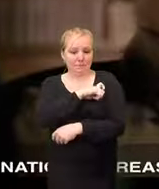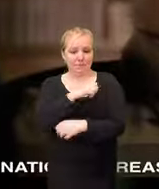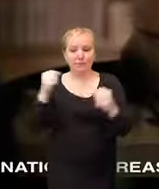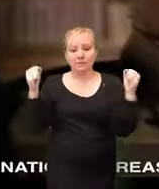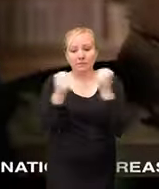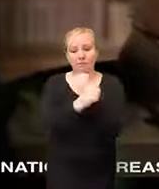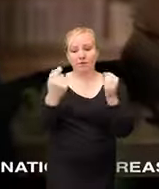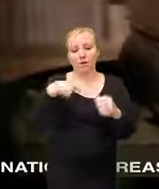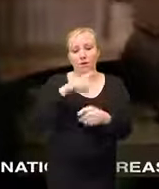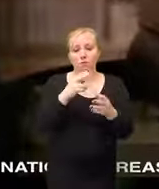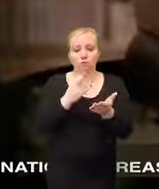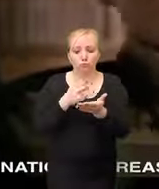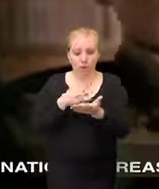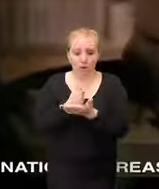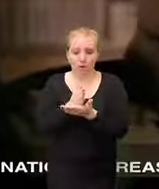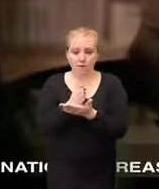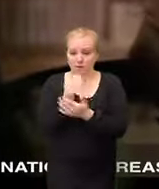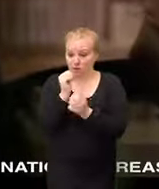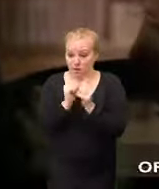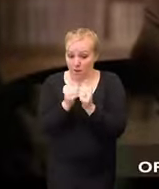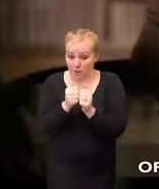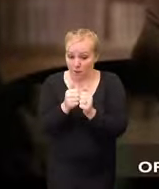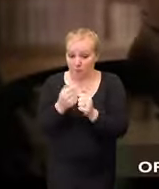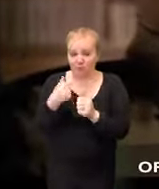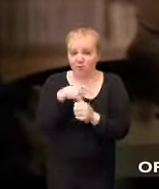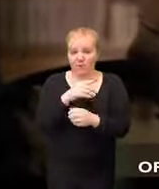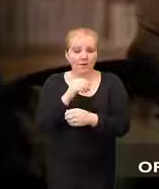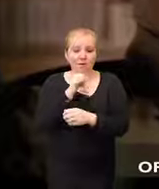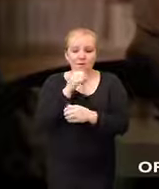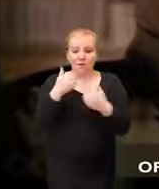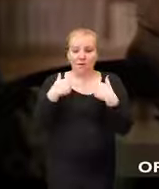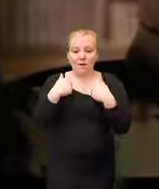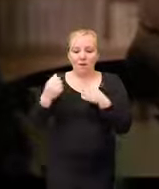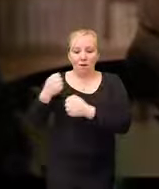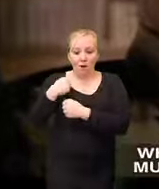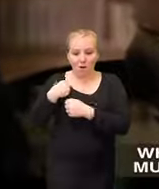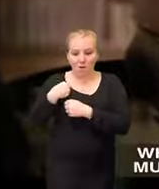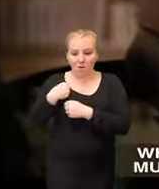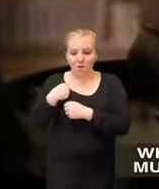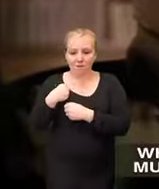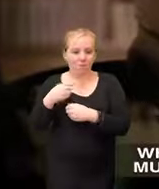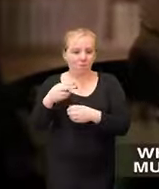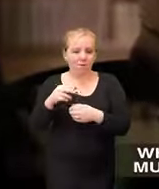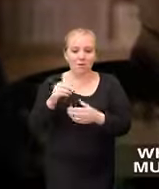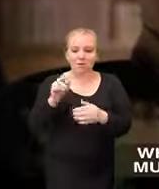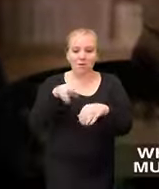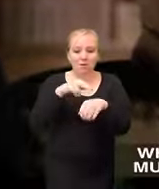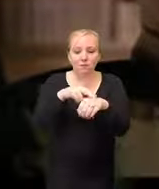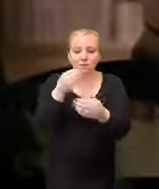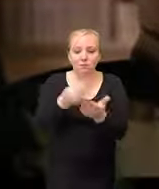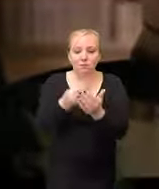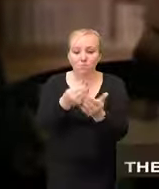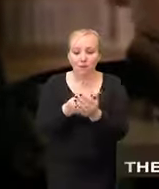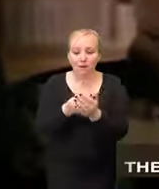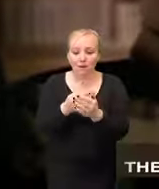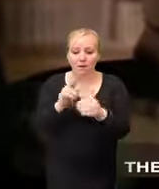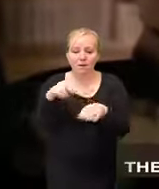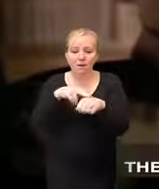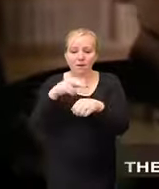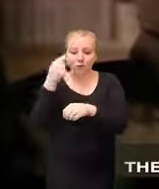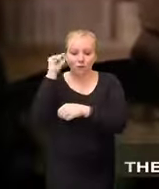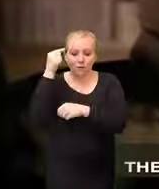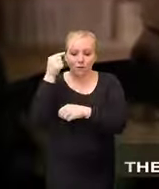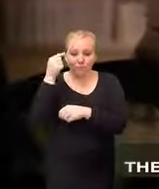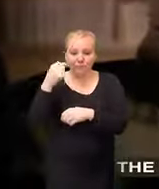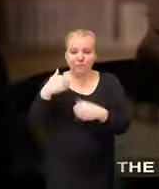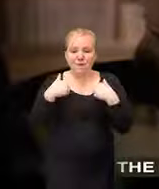troops a national treasury or even a national government we have a shadow of a federal government where 13 petty republics must agree on every point of every measure